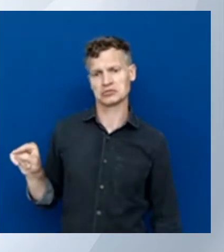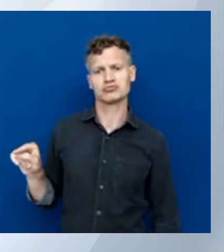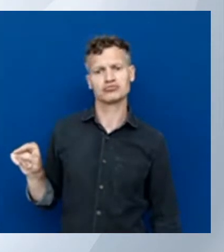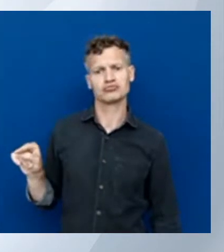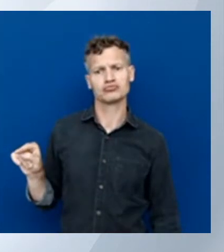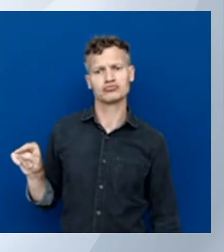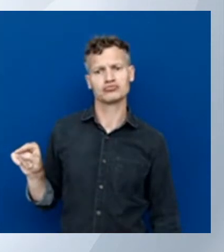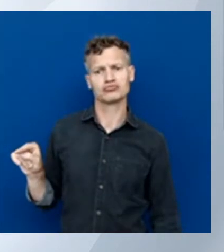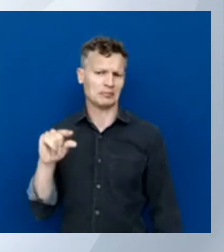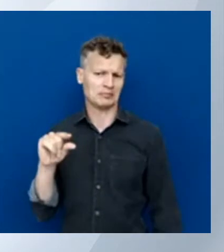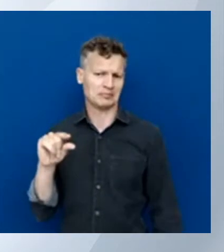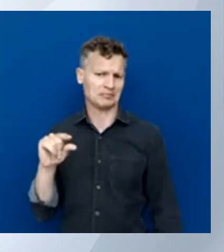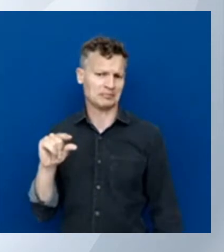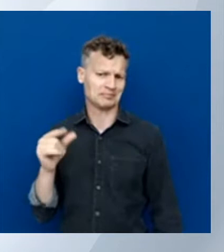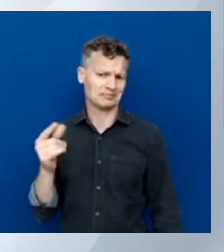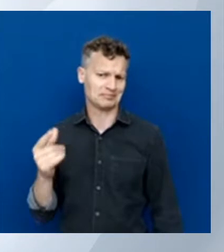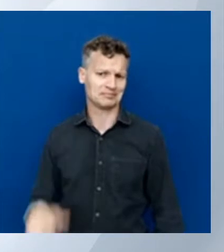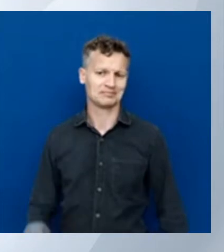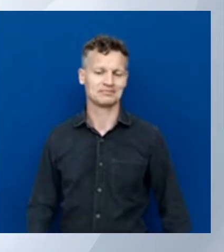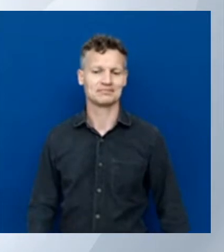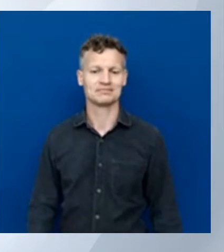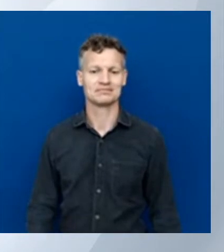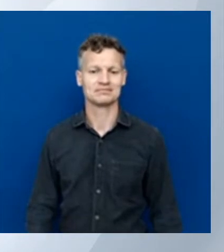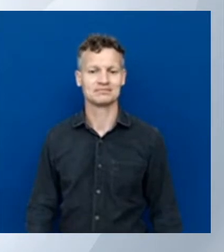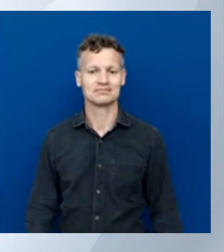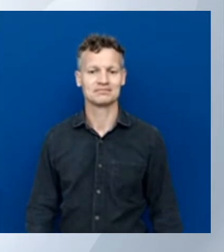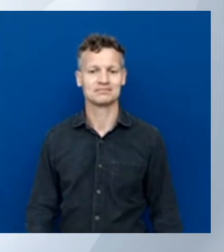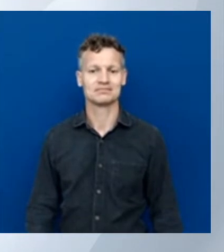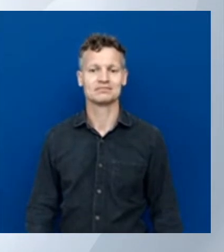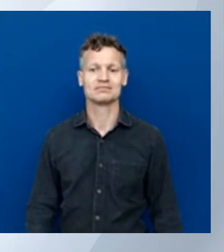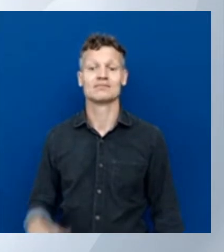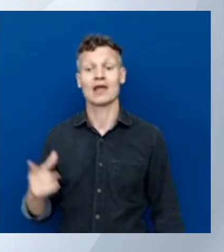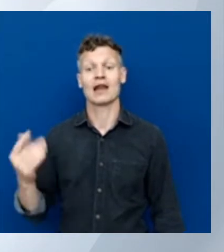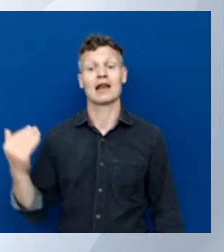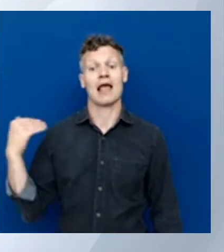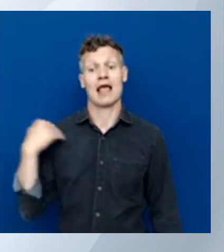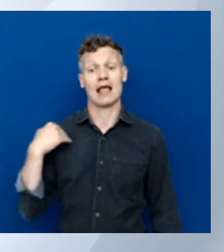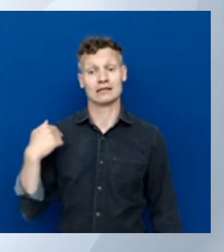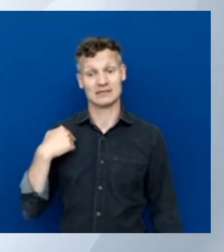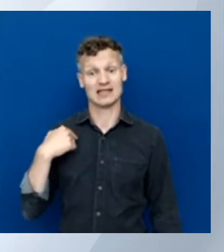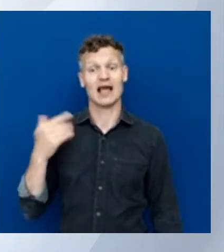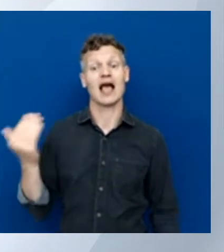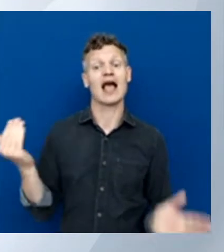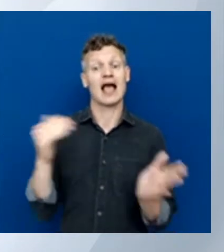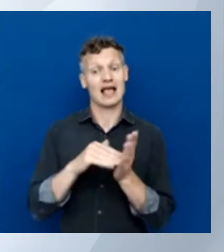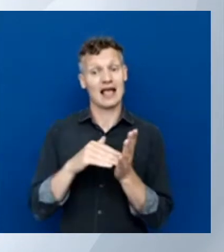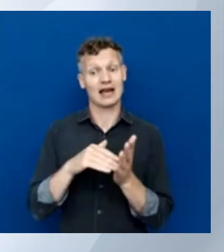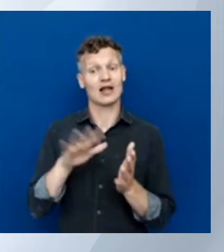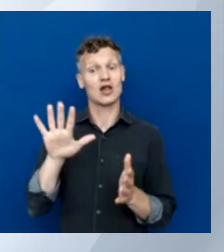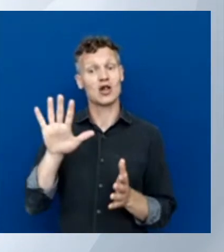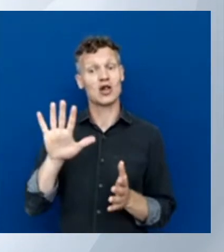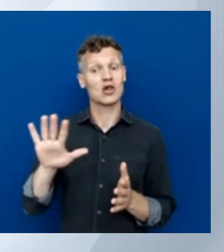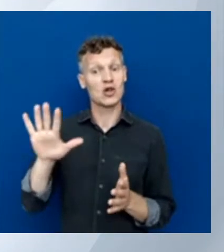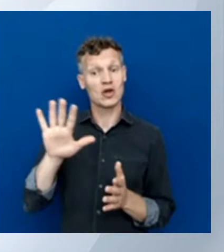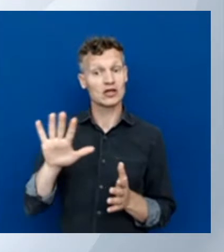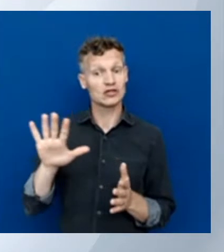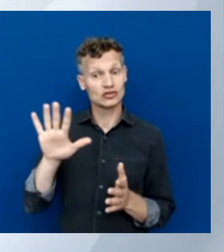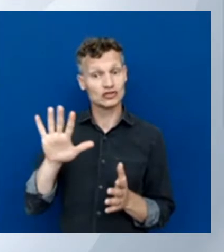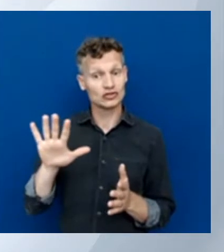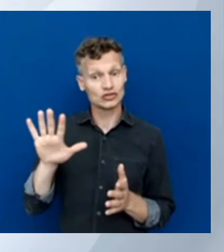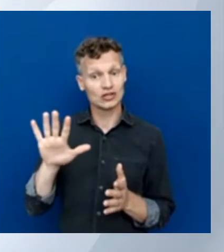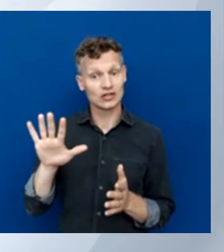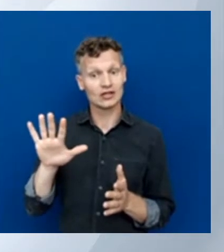again. And it's going to ask for the location again. Let's see if it does now. Yep. There we go.